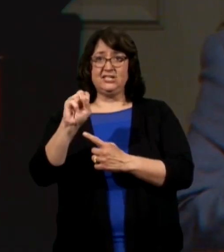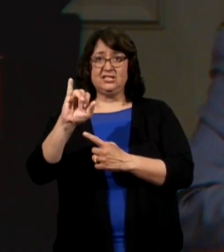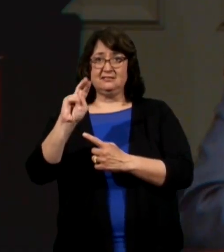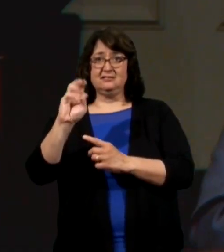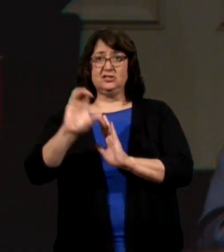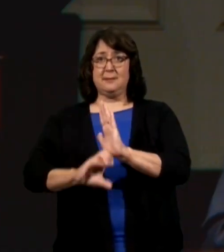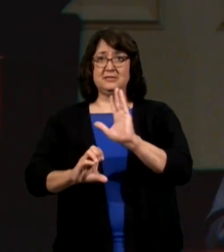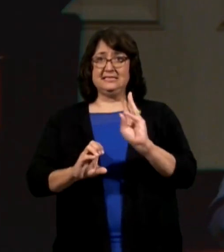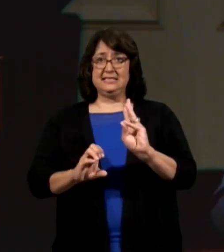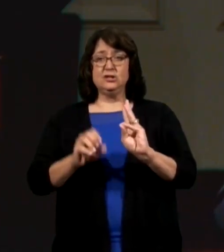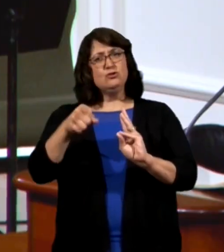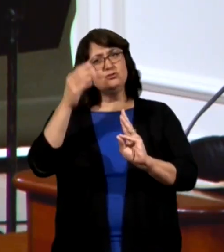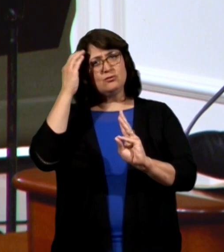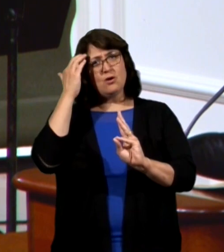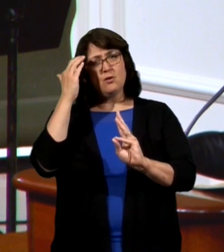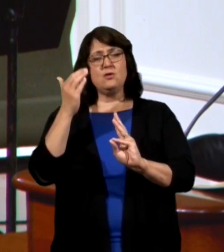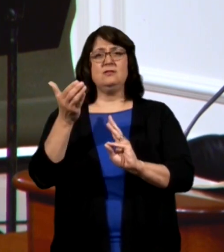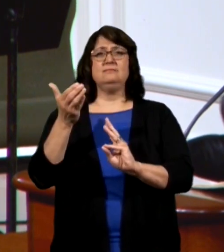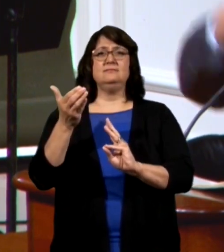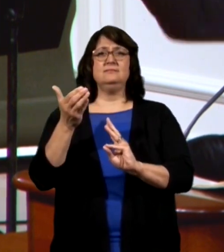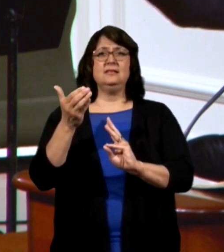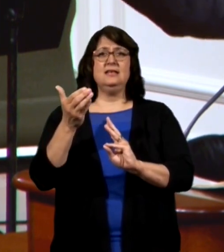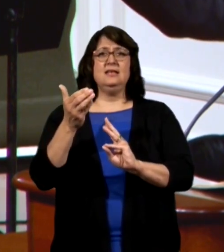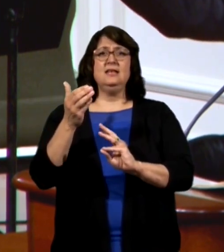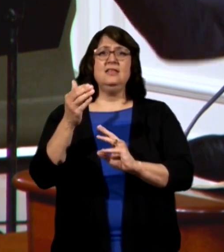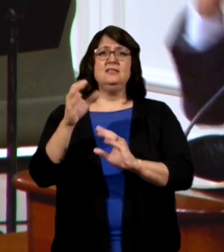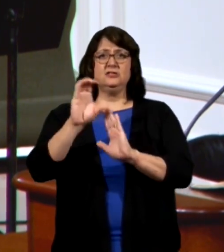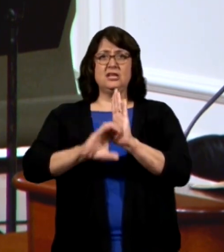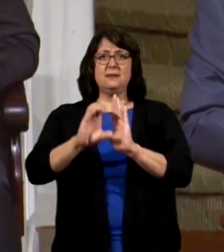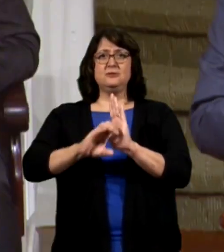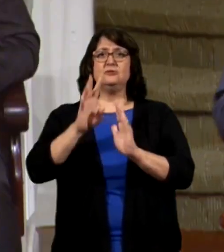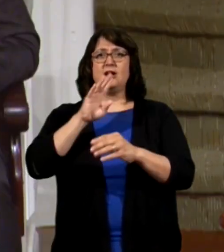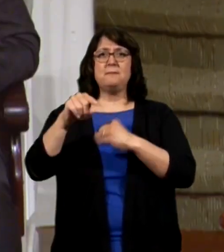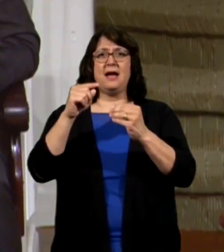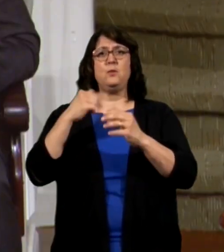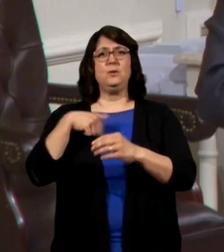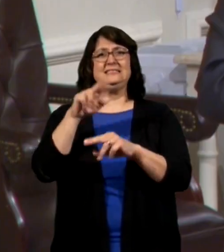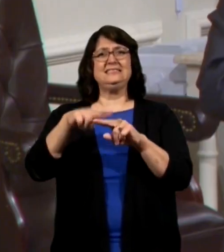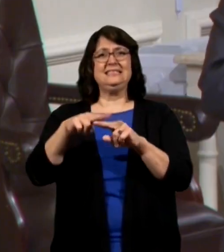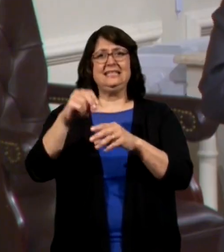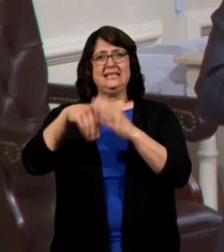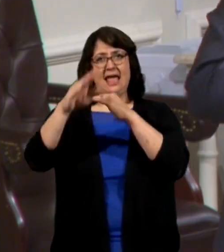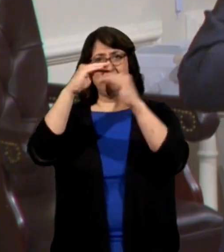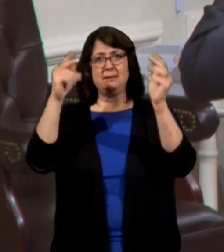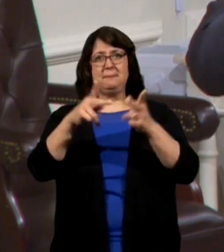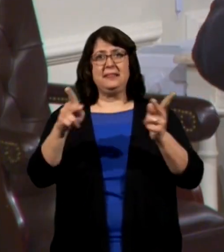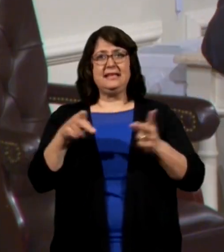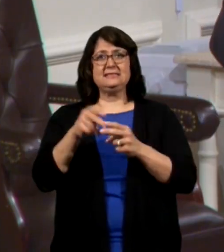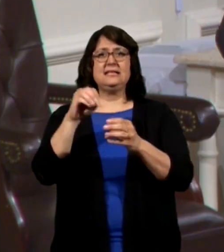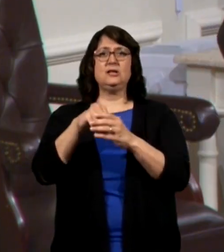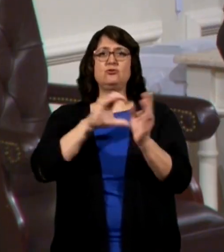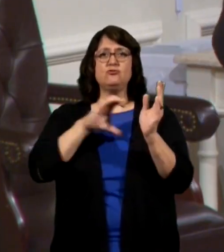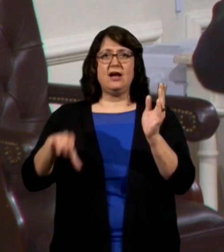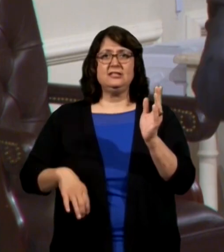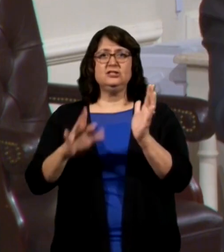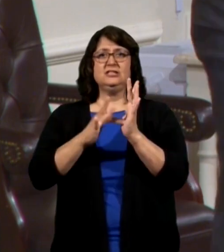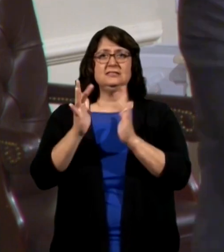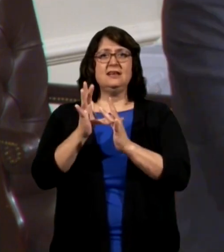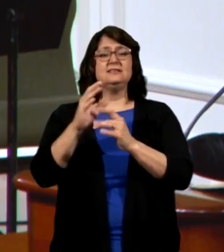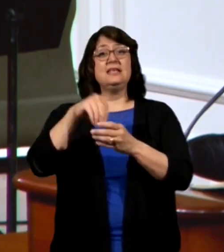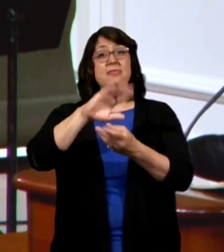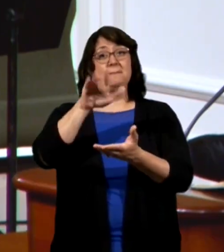you'll know the early chapters were seated in heavenly places in Christ Jesus. And the middle